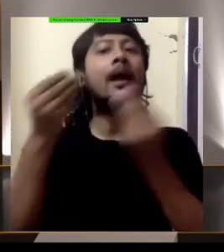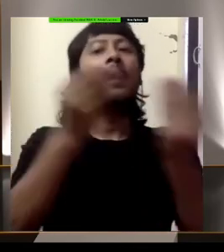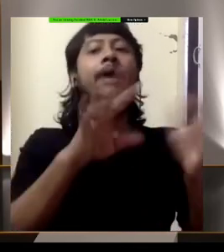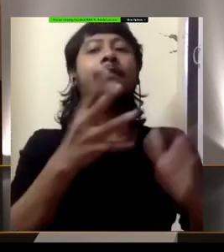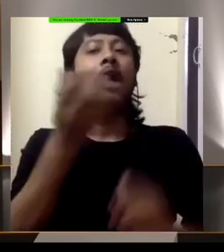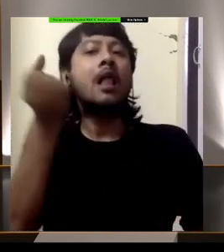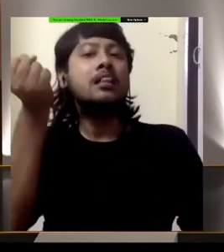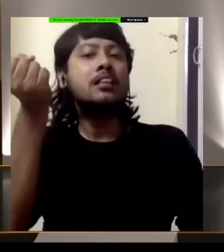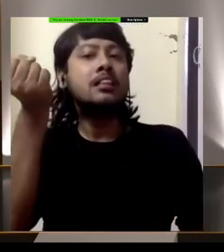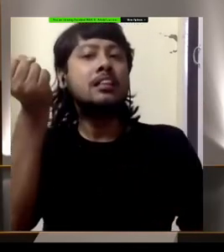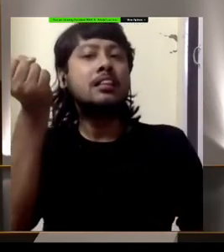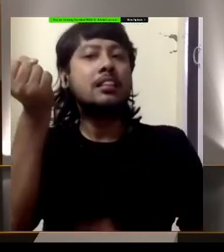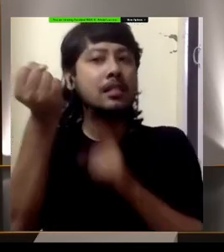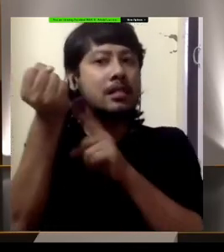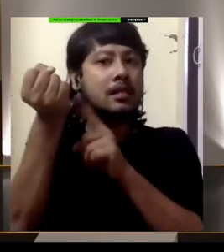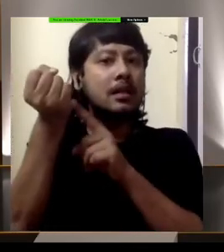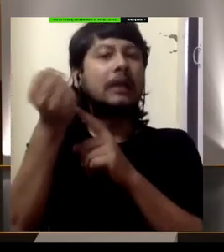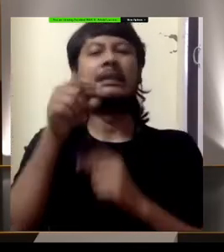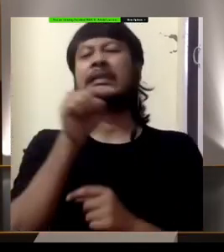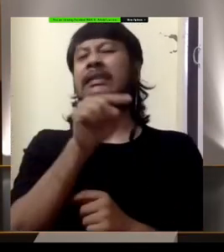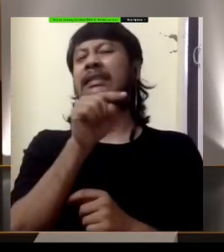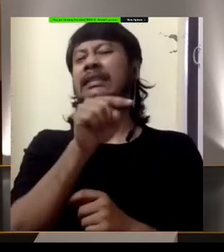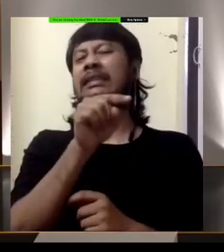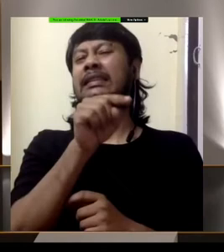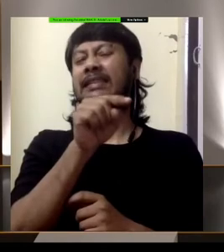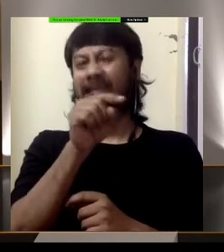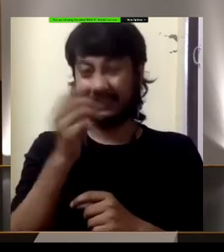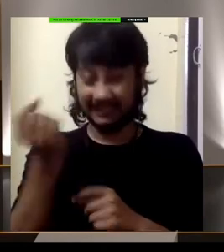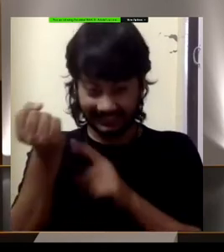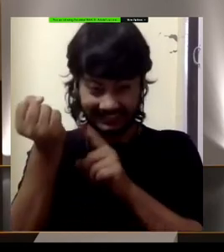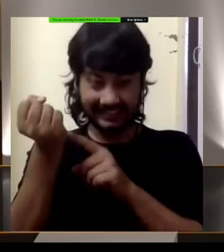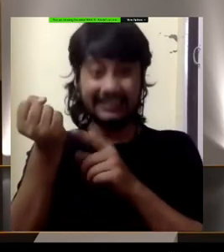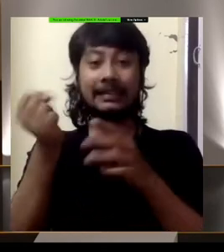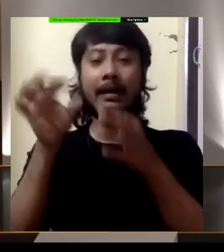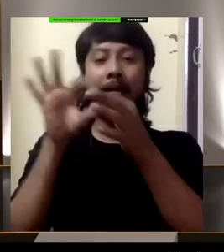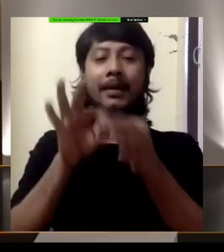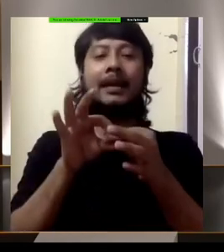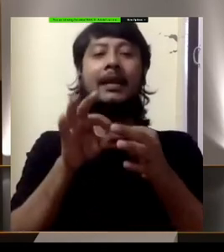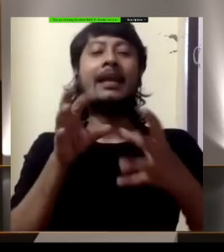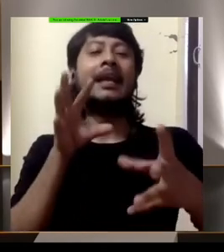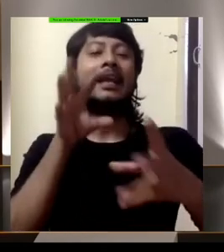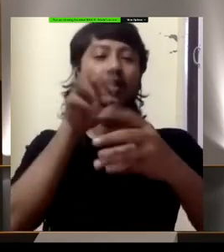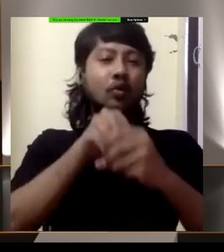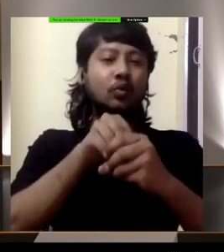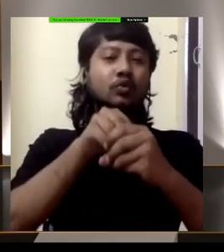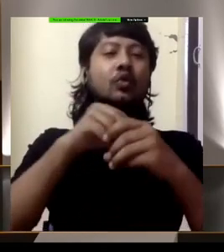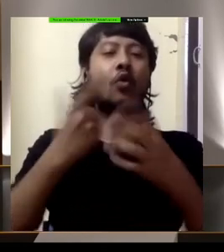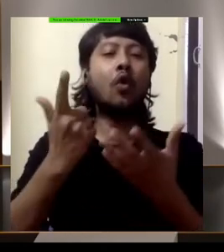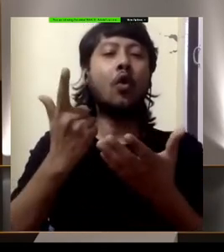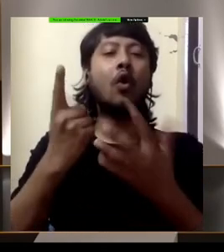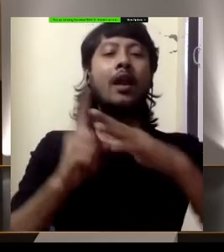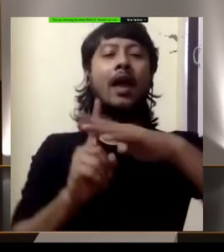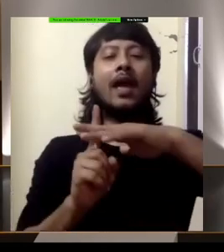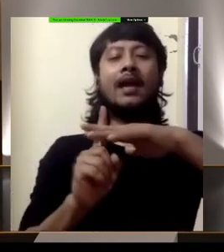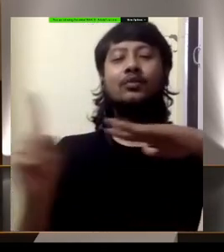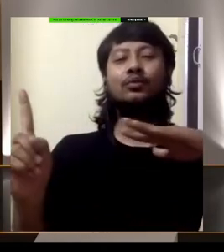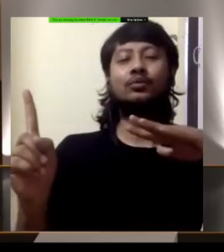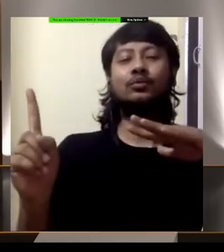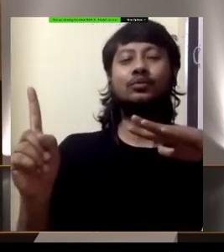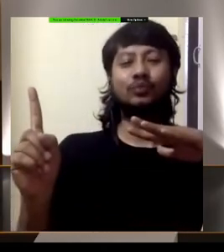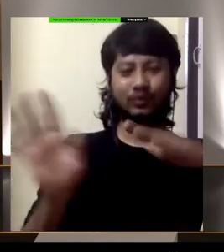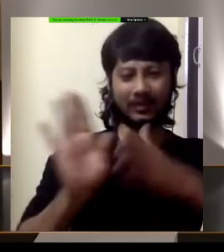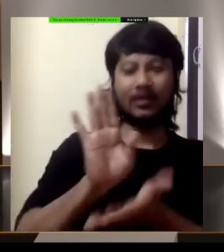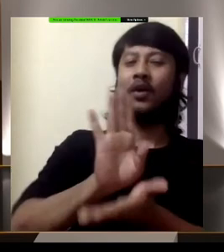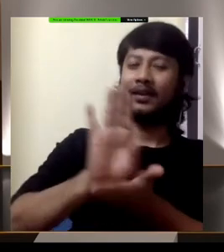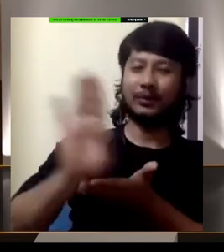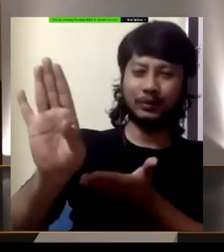of inclusion and exclusion, as the case may be, an idea, an phenomenon,